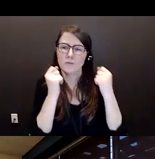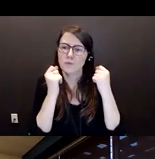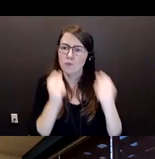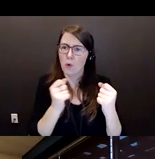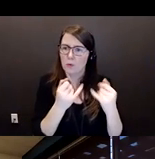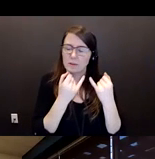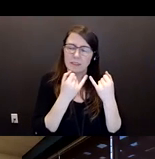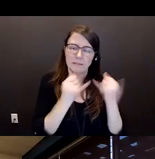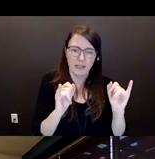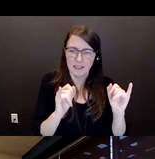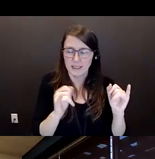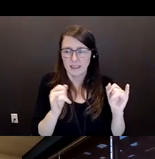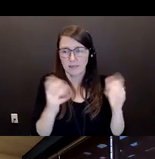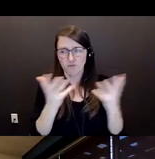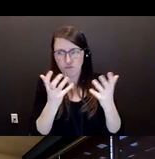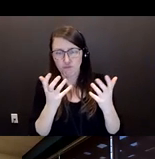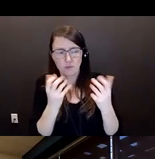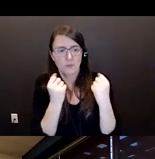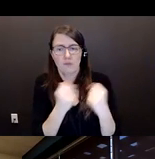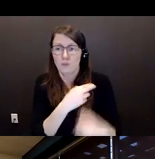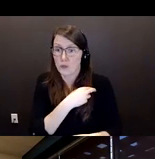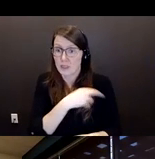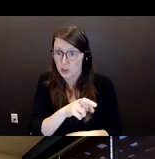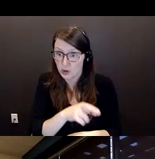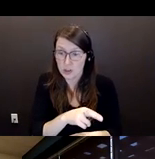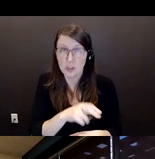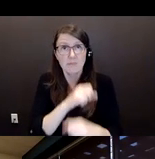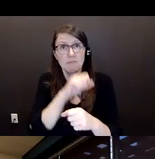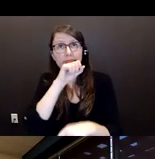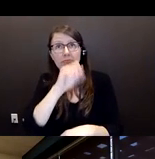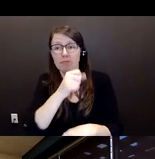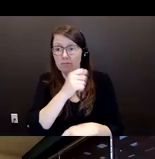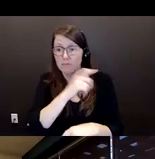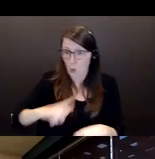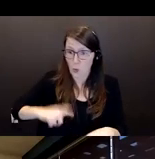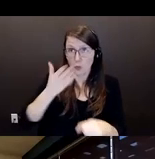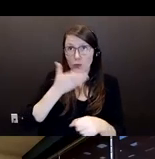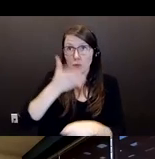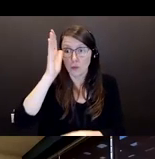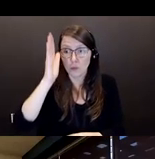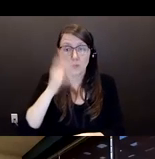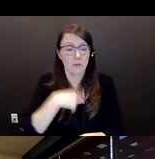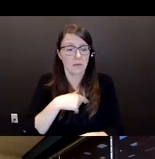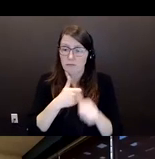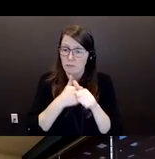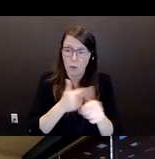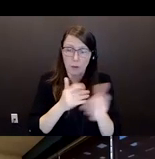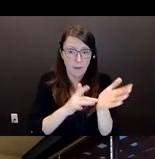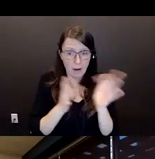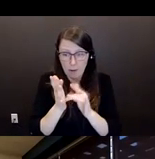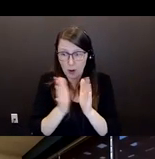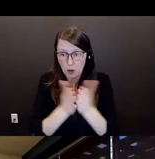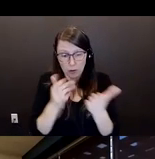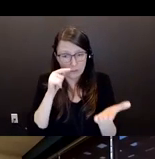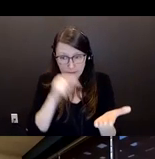very religious, loved the Lord, and really was a Bible believer and had